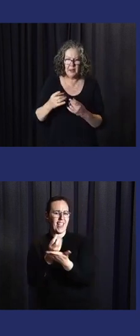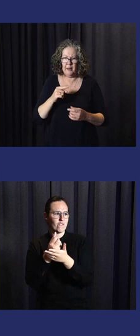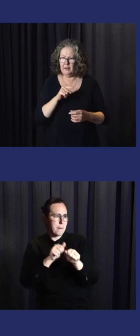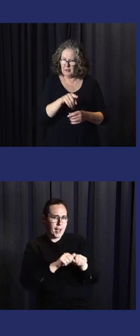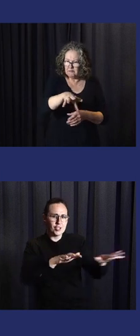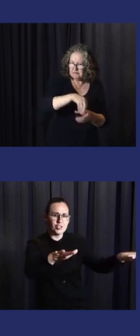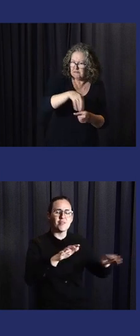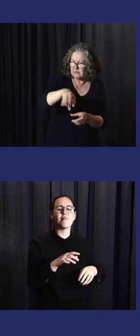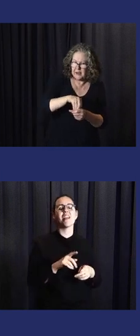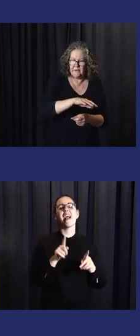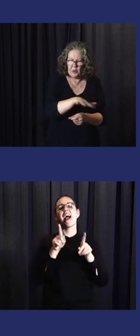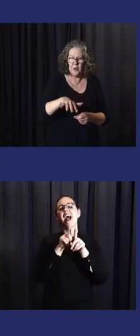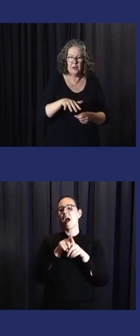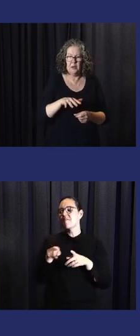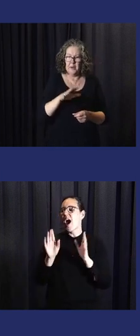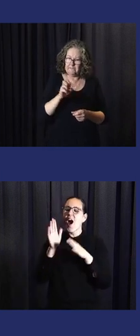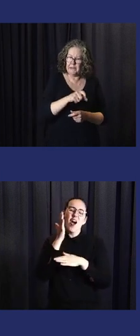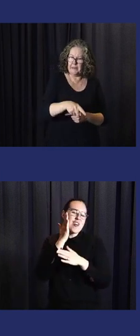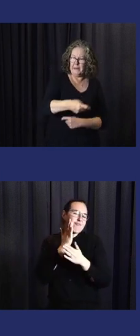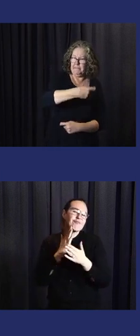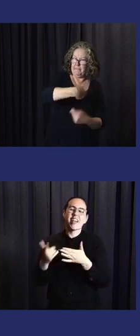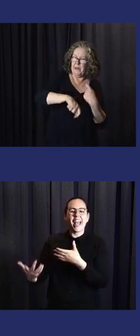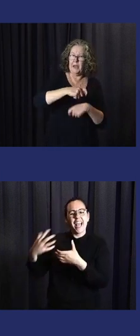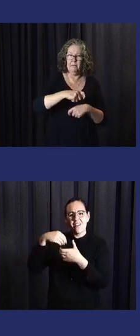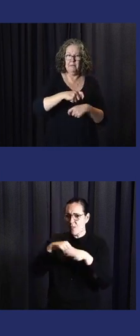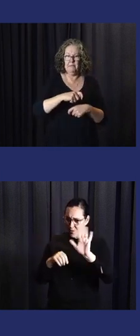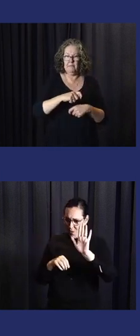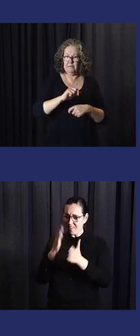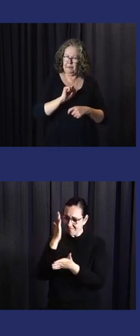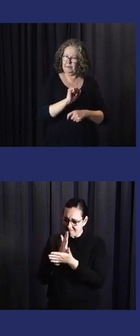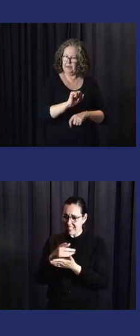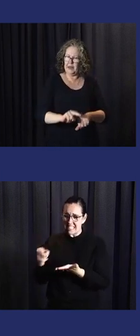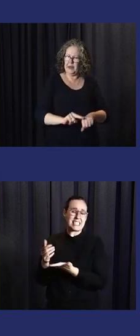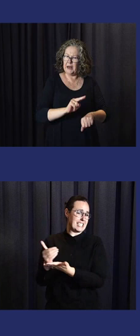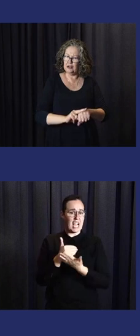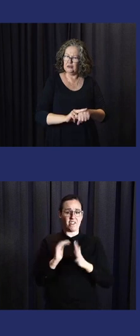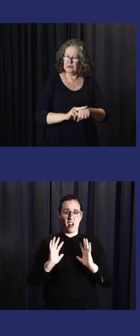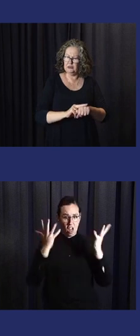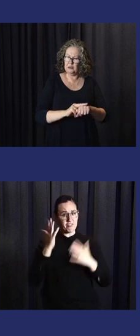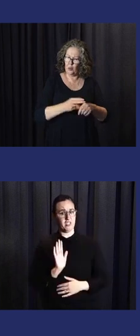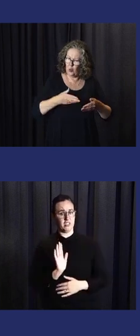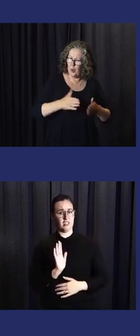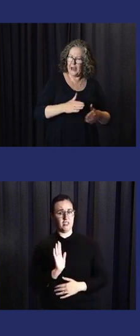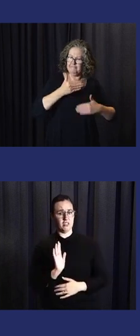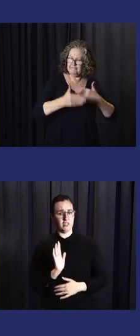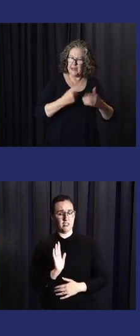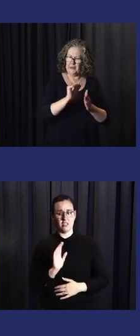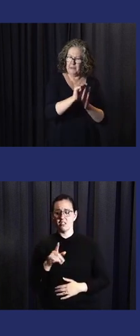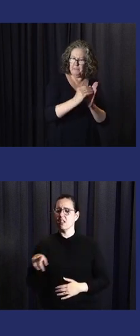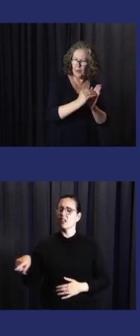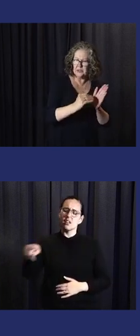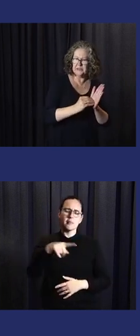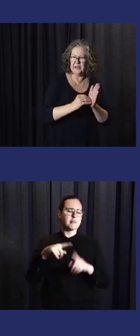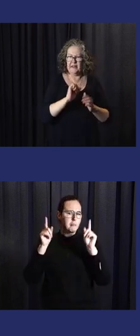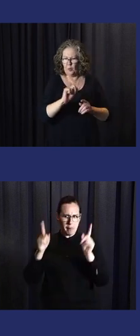a nice activity. It's life-saving. It's preparedness. It's inclusion. And it's got to be part of what becomes